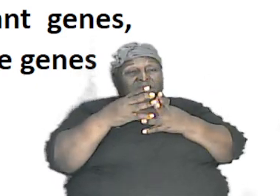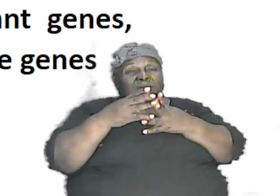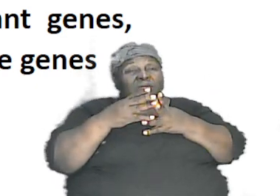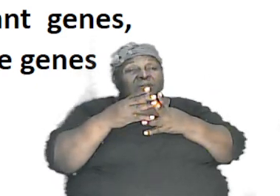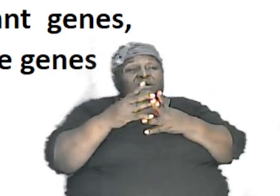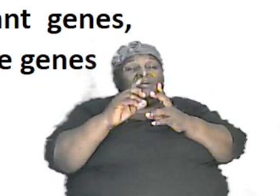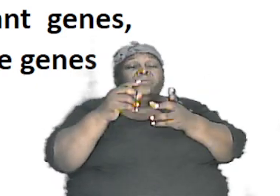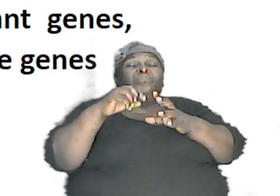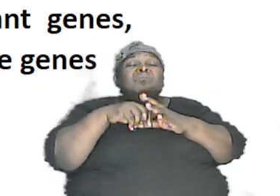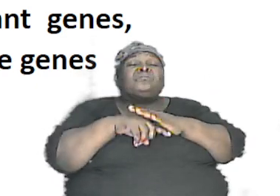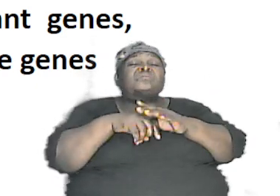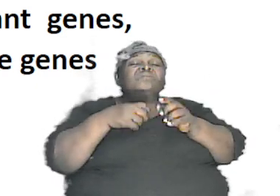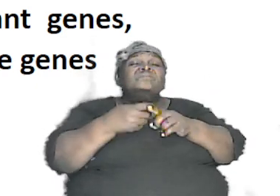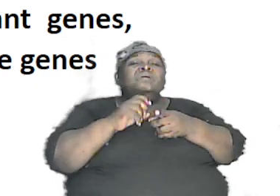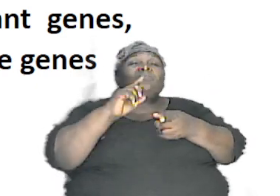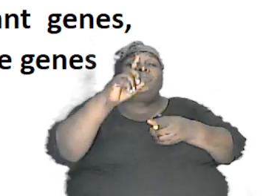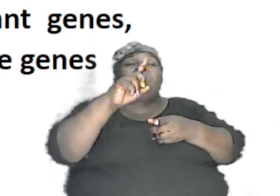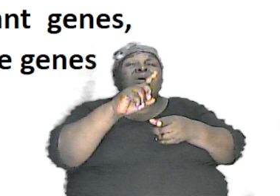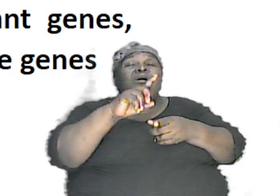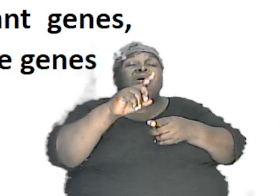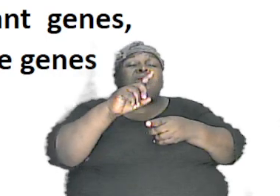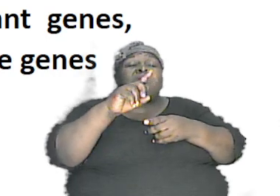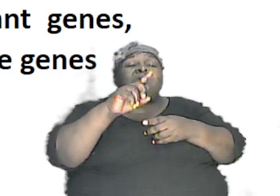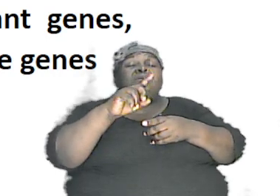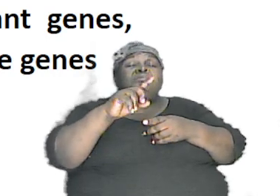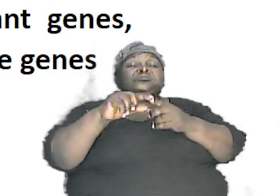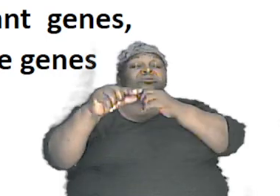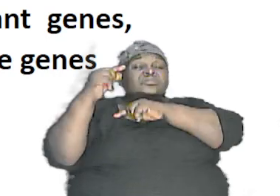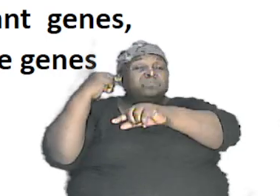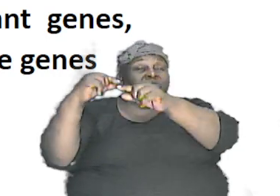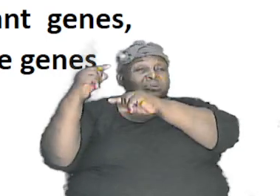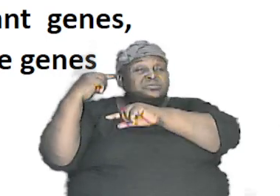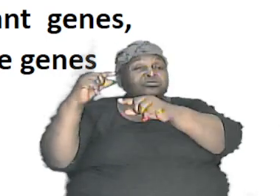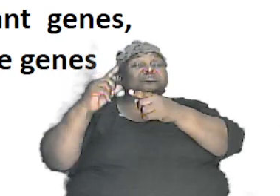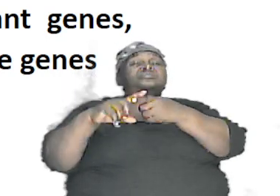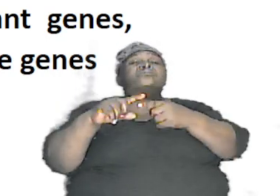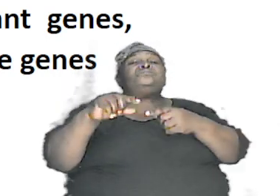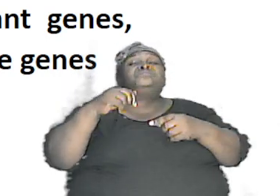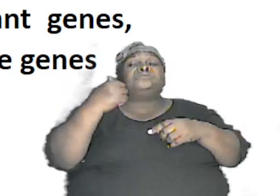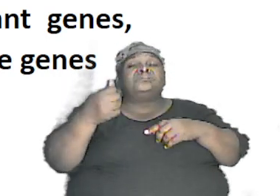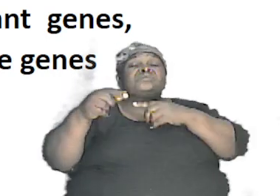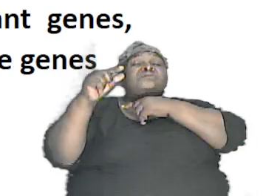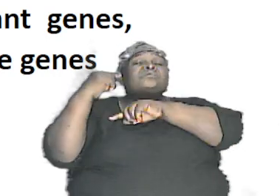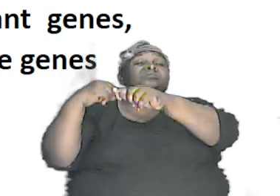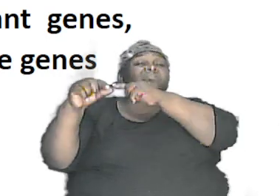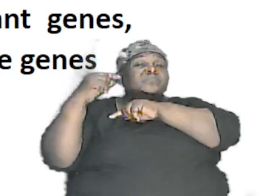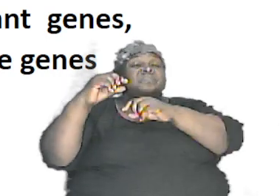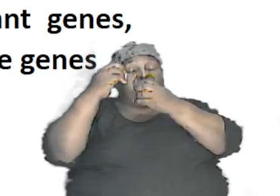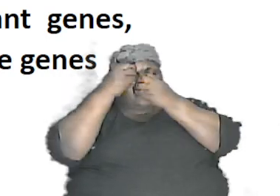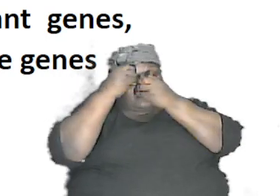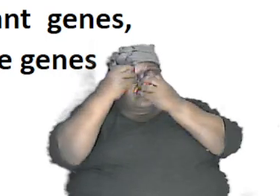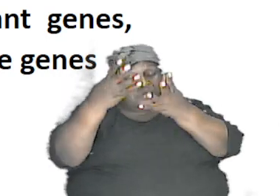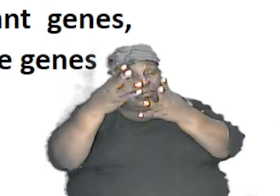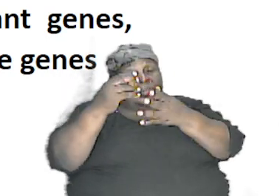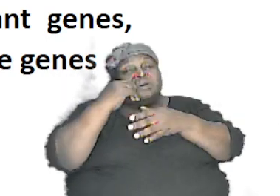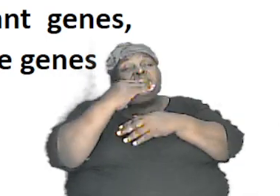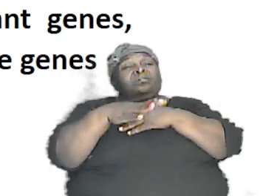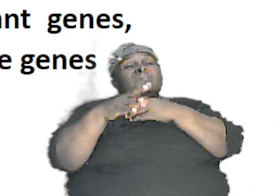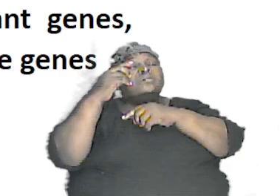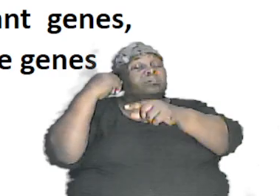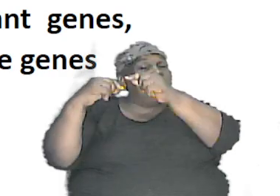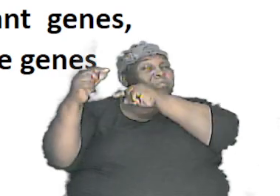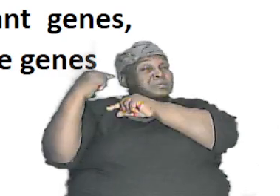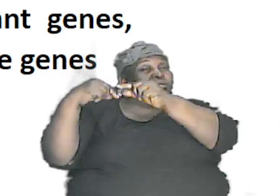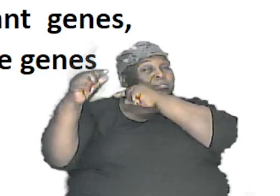from one generation to the next so this is what is carried in the information about the next generation what is in it